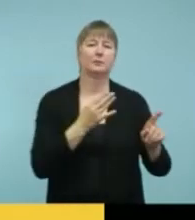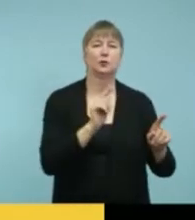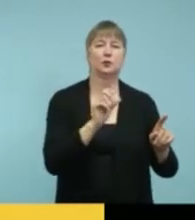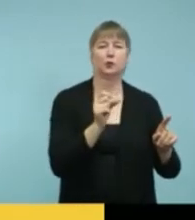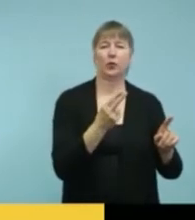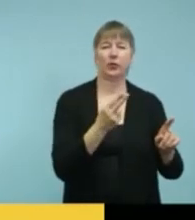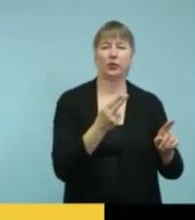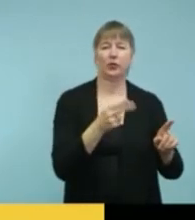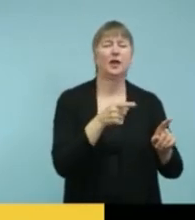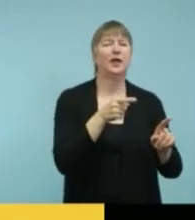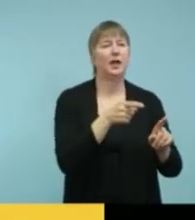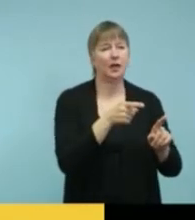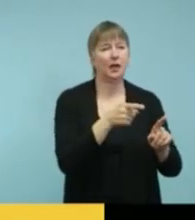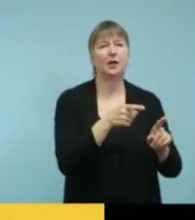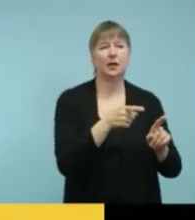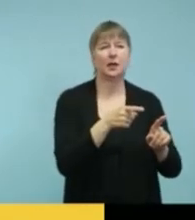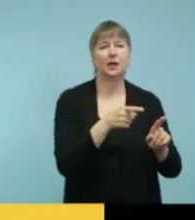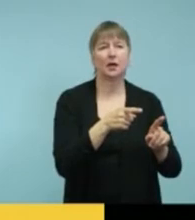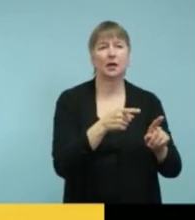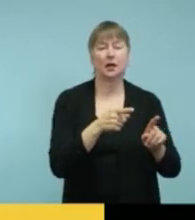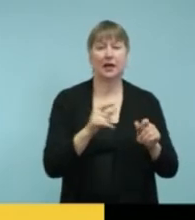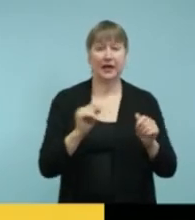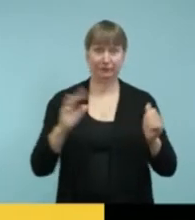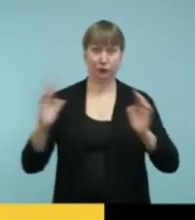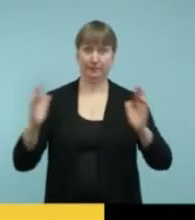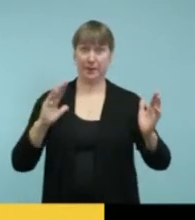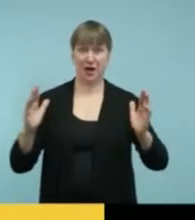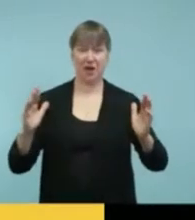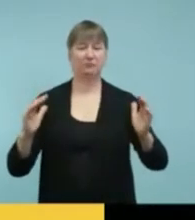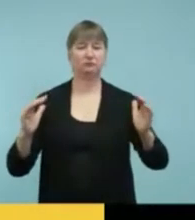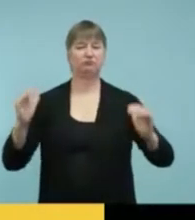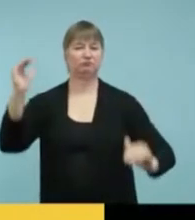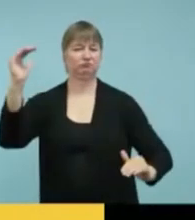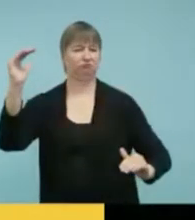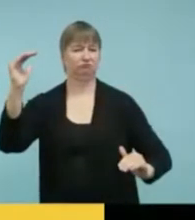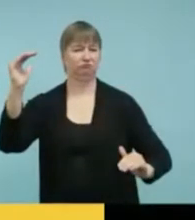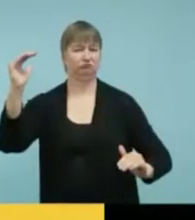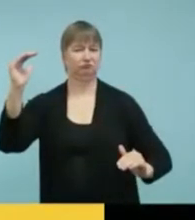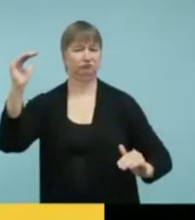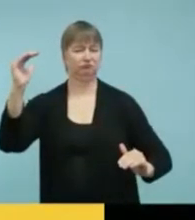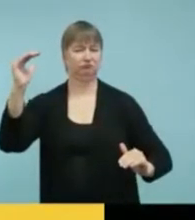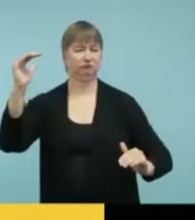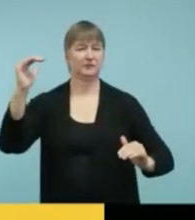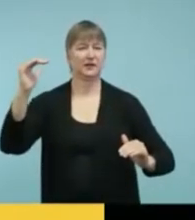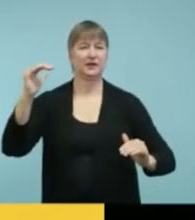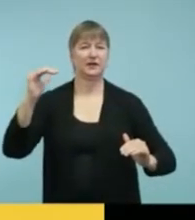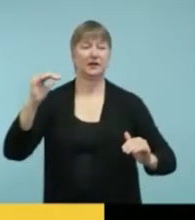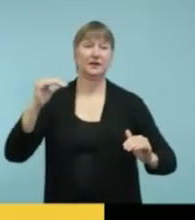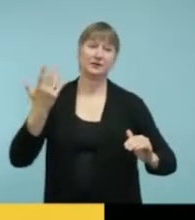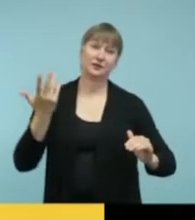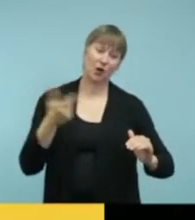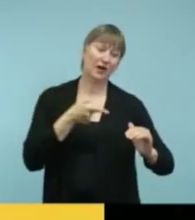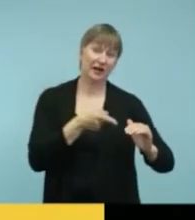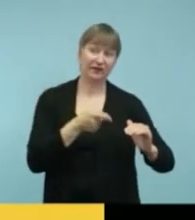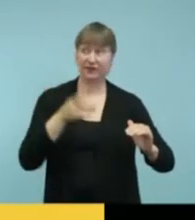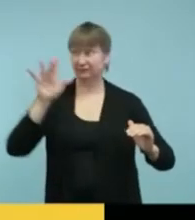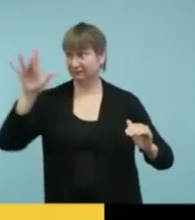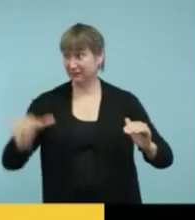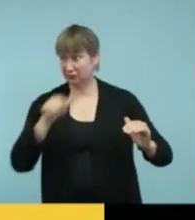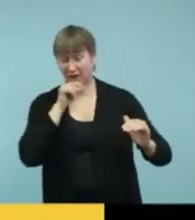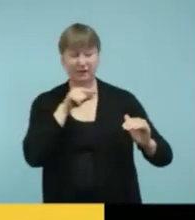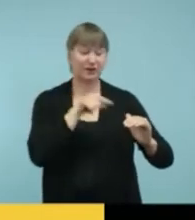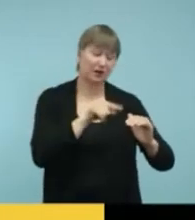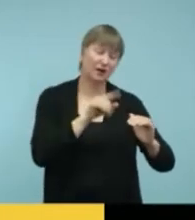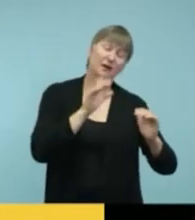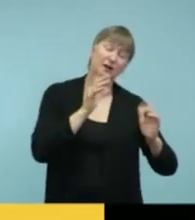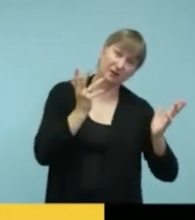Um, if you were to do a side by side comparison. So again, some versus nothing. Yeah. Bluetooth will do, but my